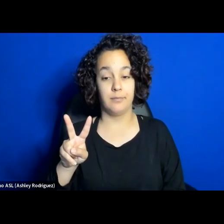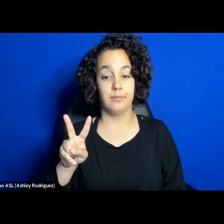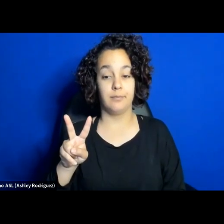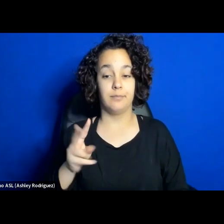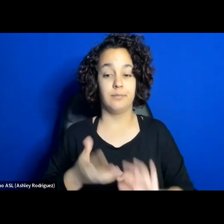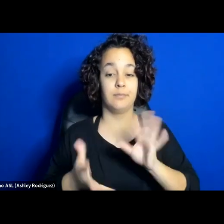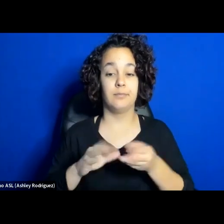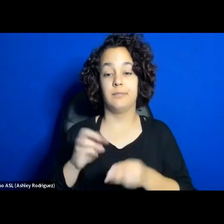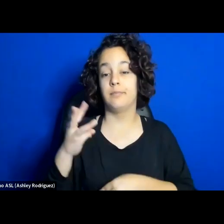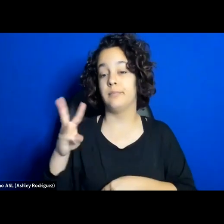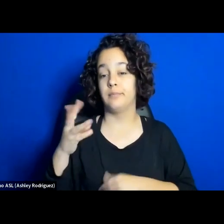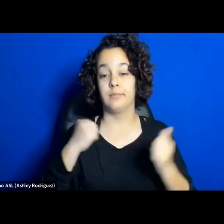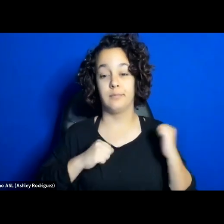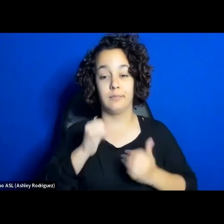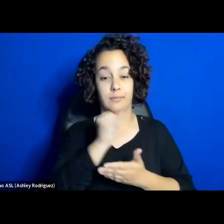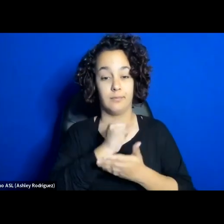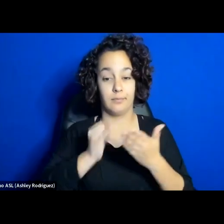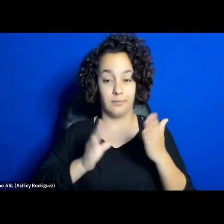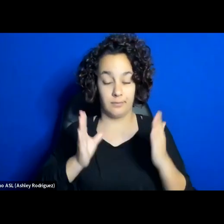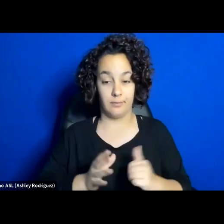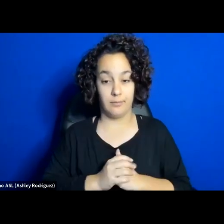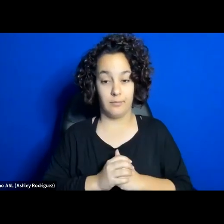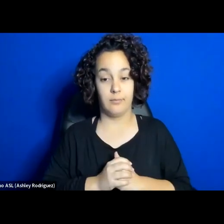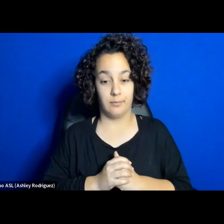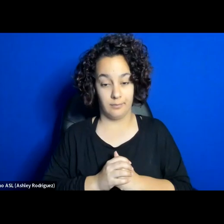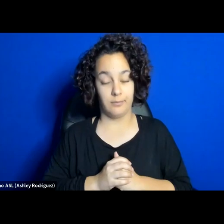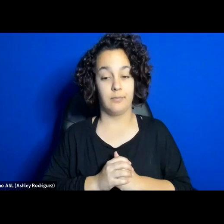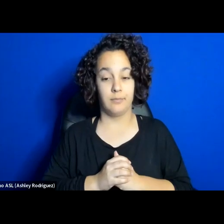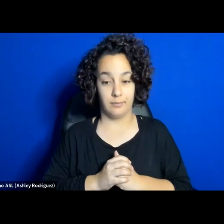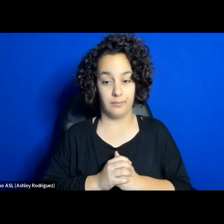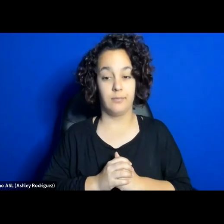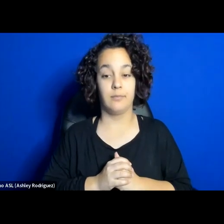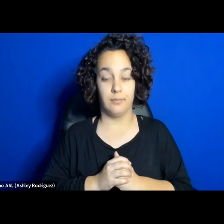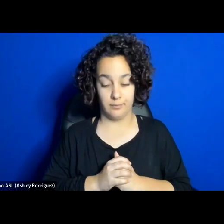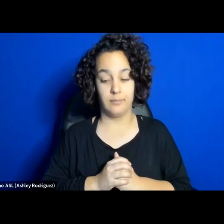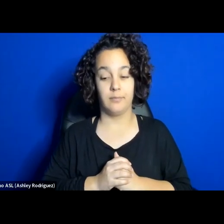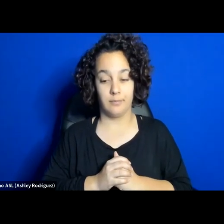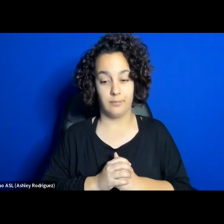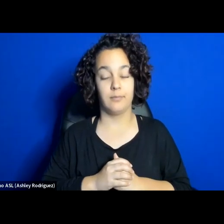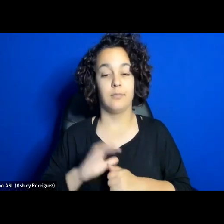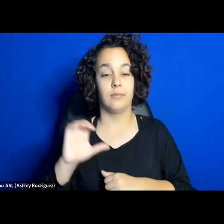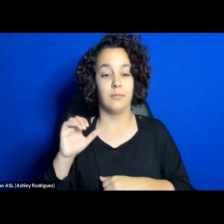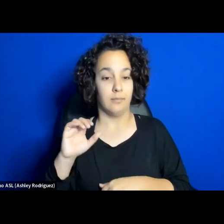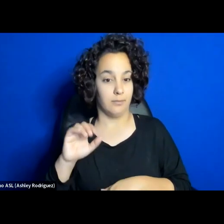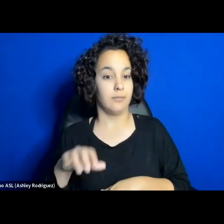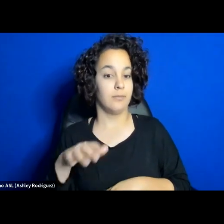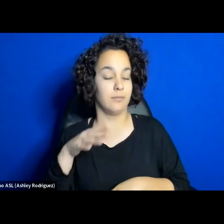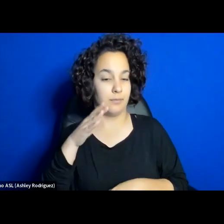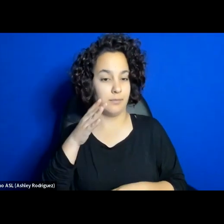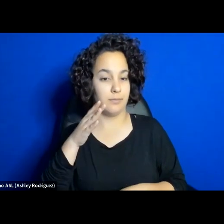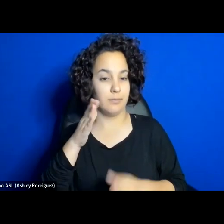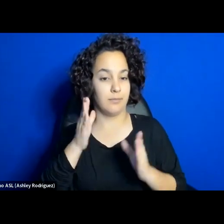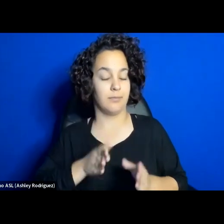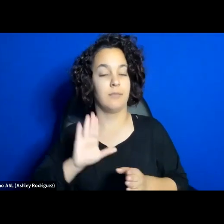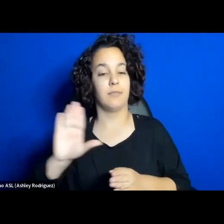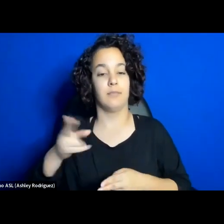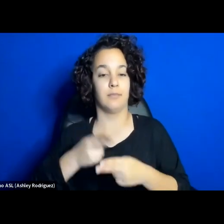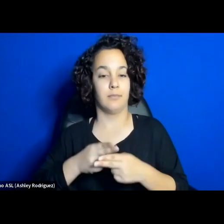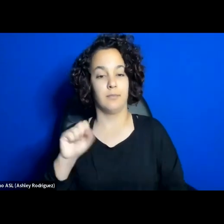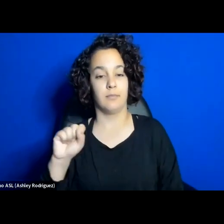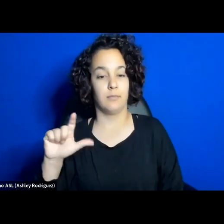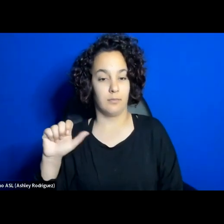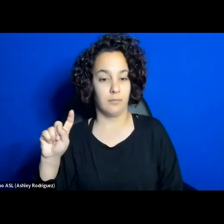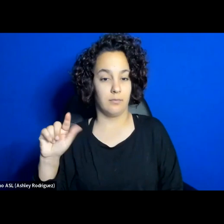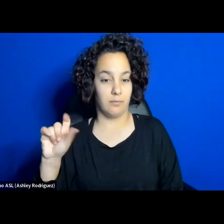theatre artis led by Sohailah Qelestani and Hamid Purazeri. The collective performed a 53-second, spine